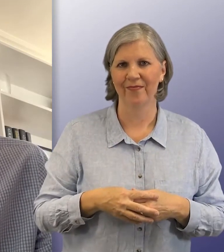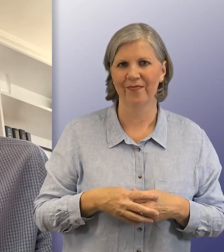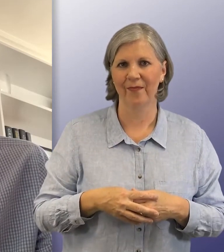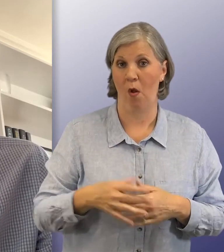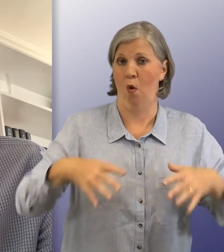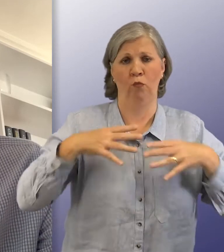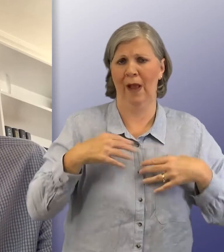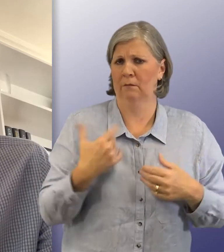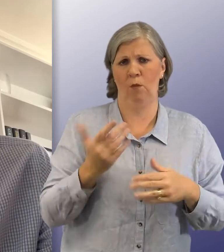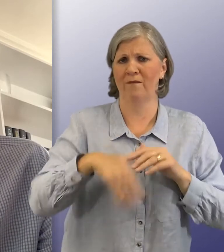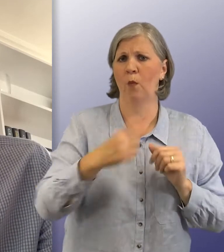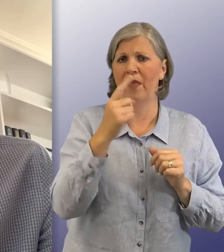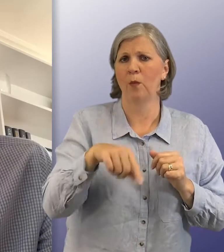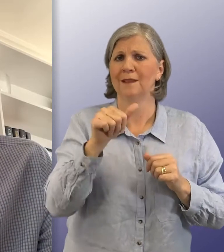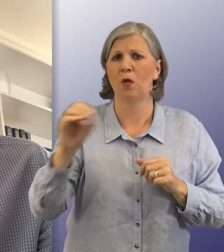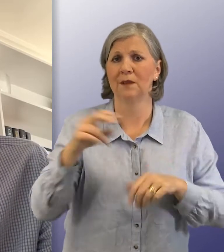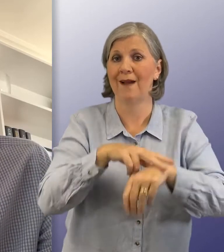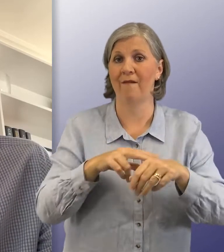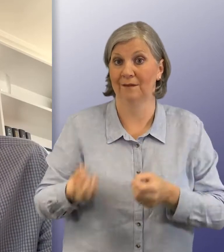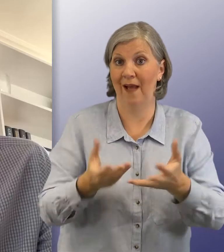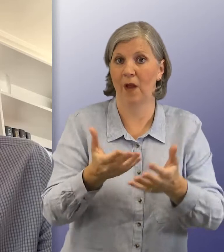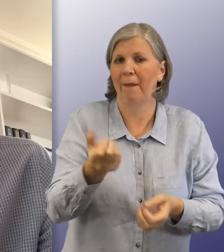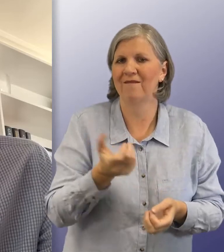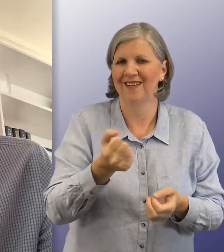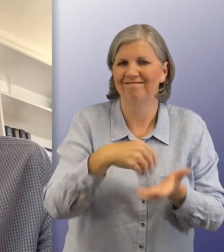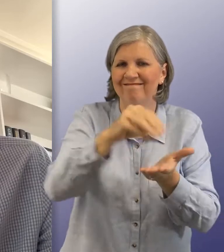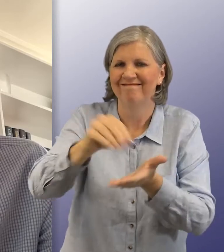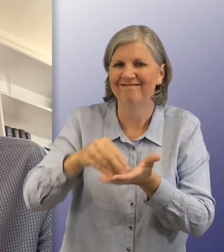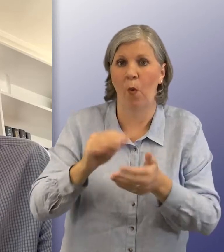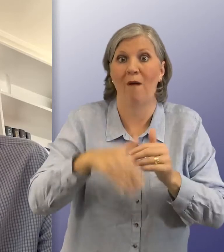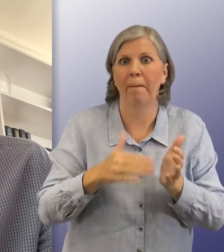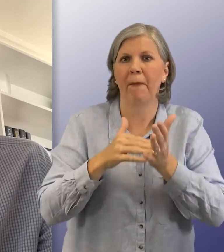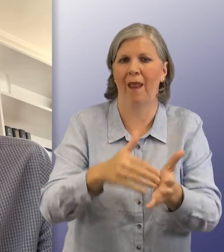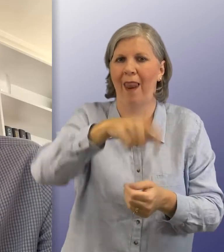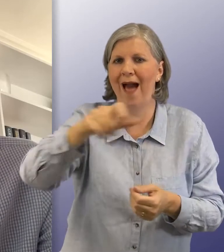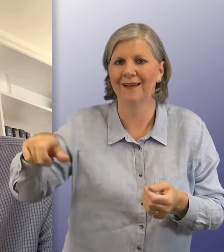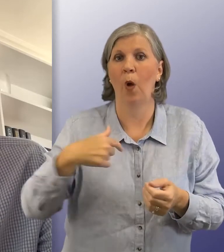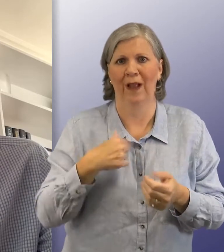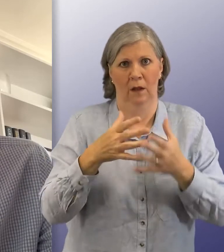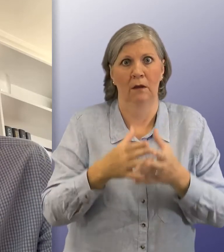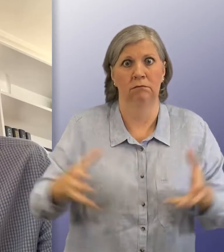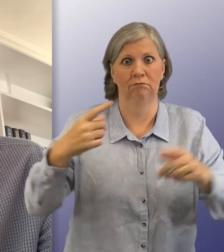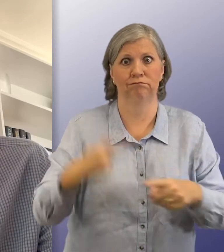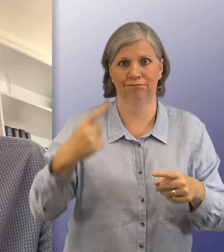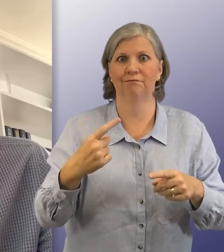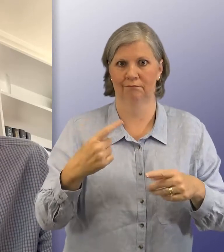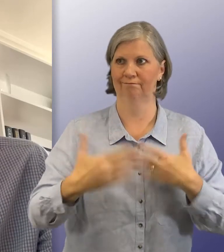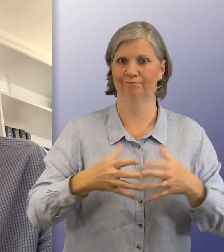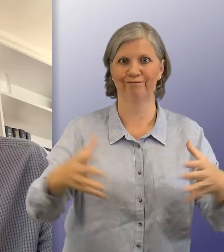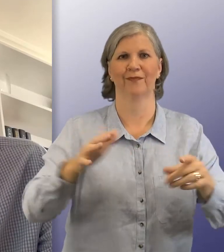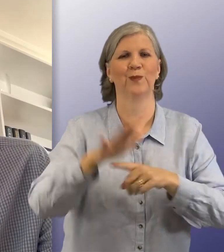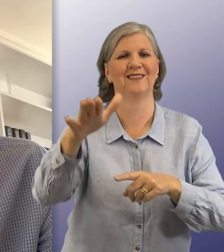We already have over 1600 staff delivering benefit payments to over a million clients and we are growing fast as we build